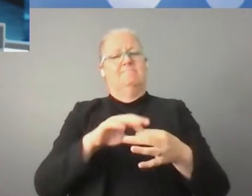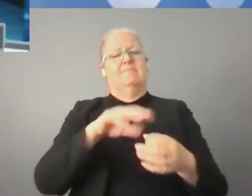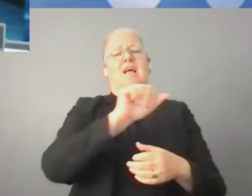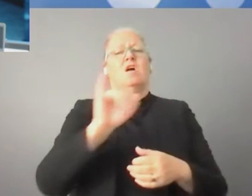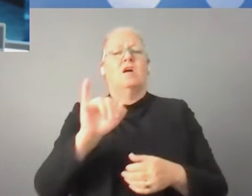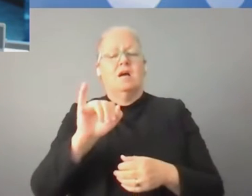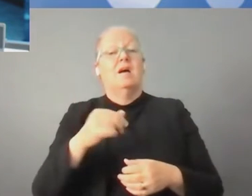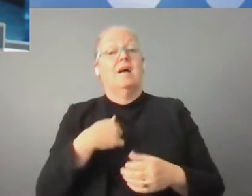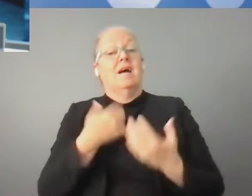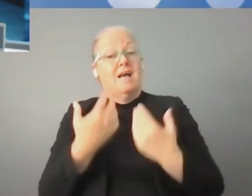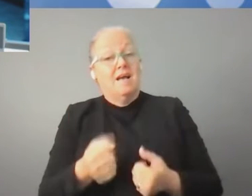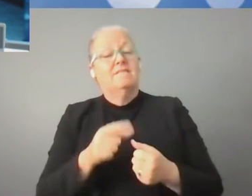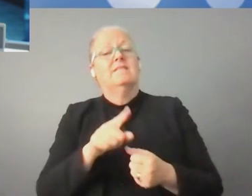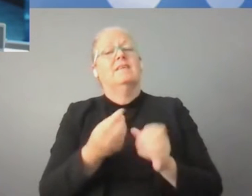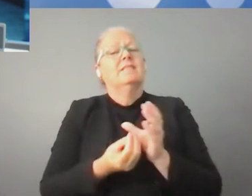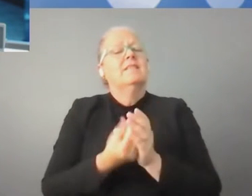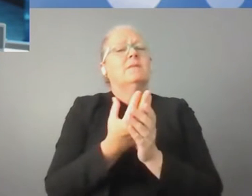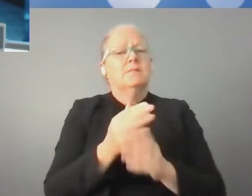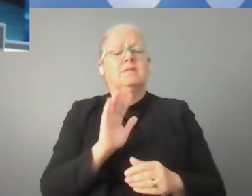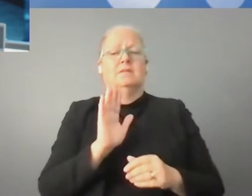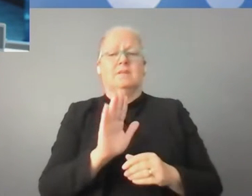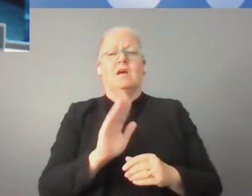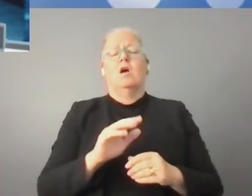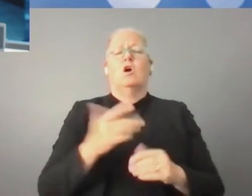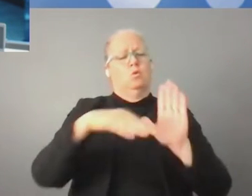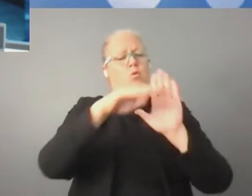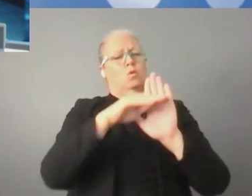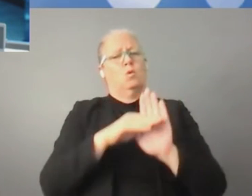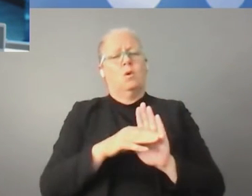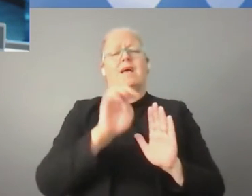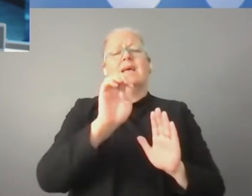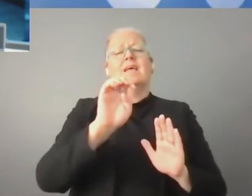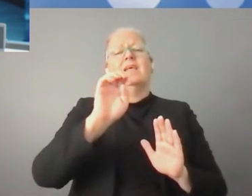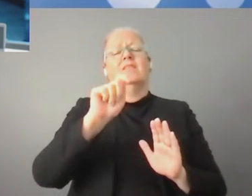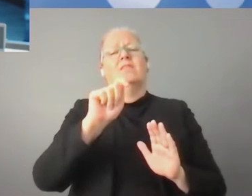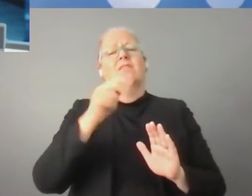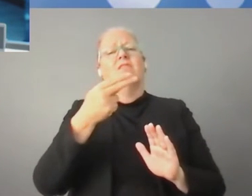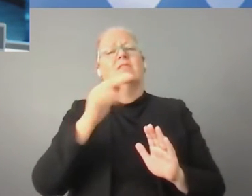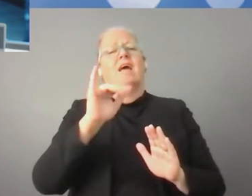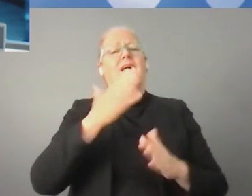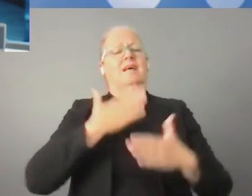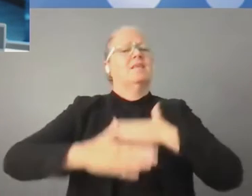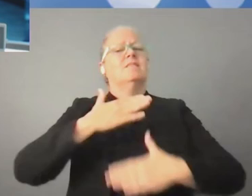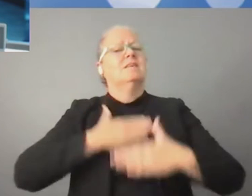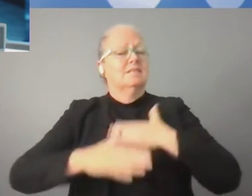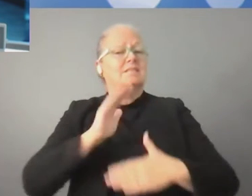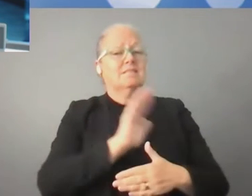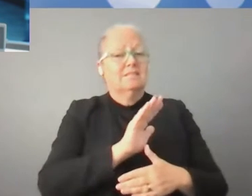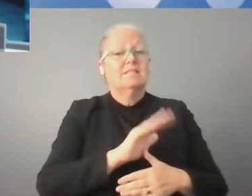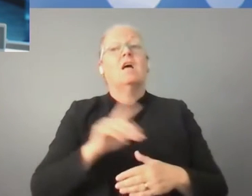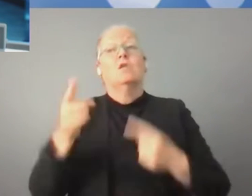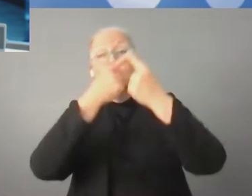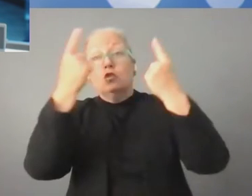and adopted the Code of Ethics of AI signed by leading companies, universities and